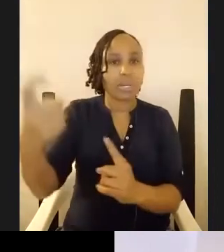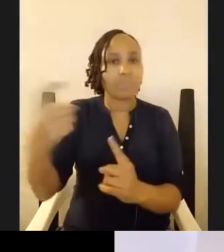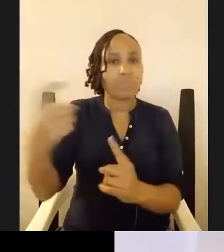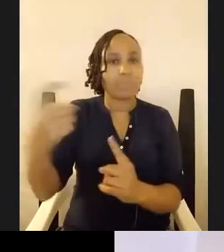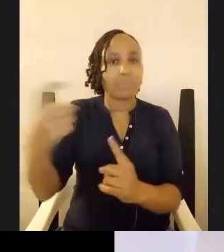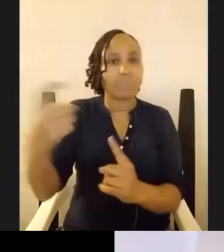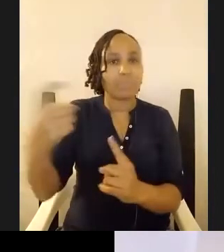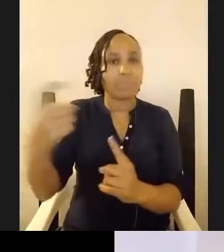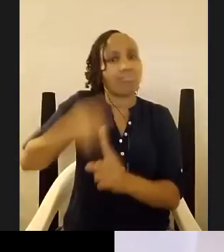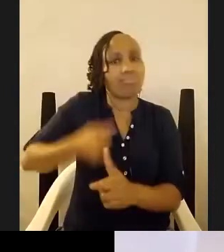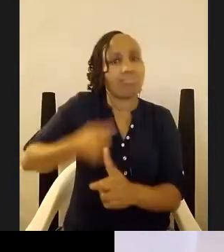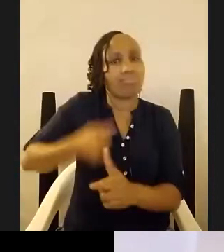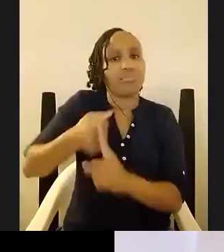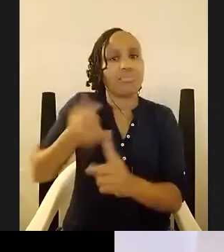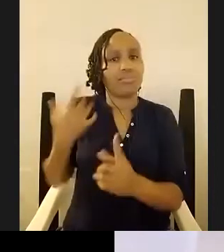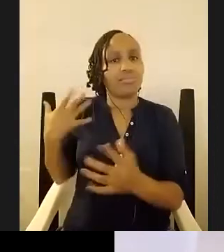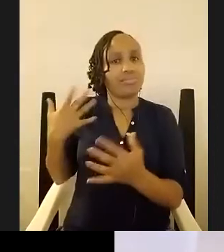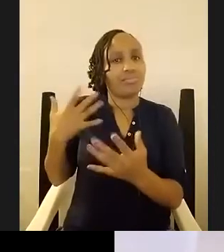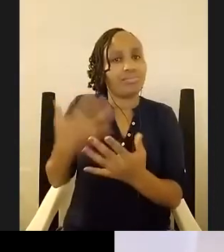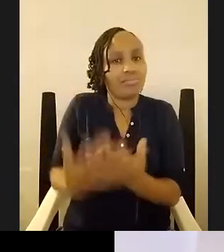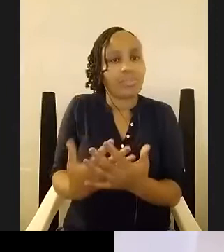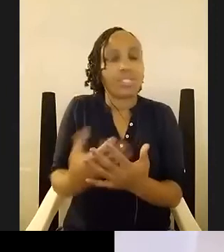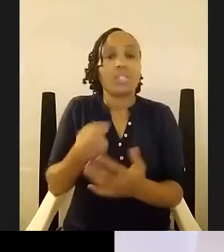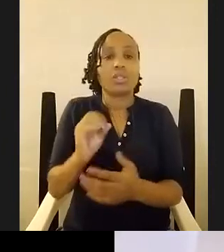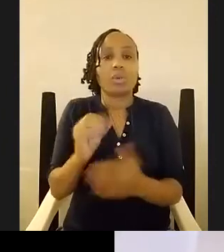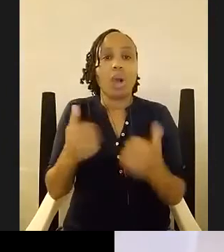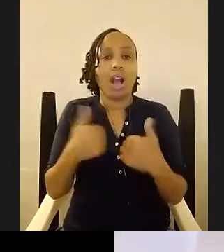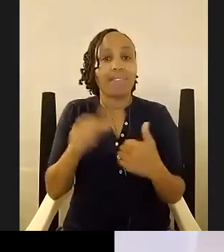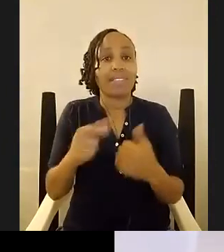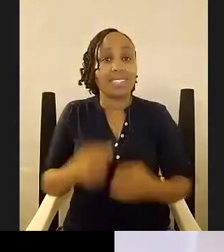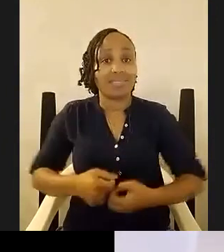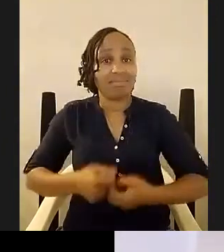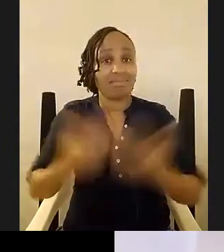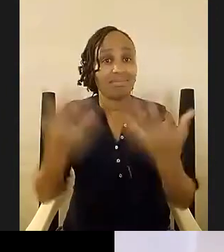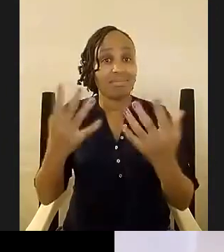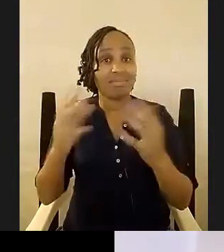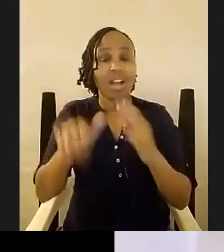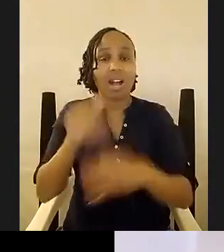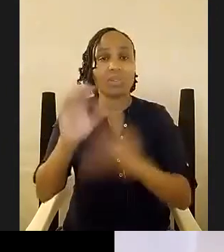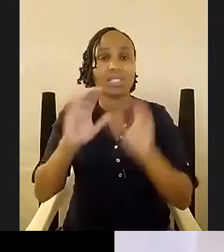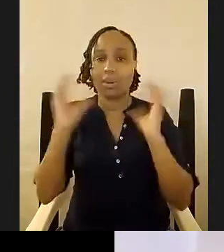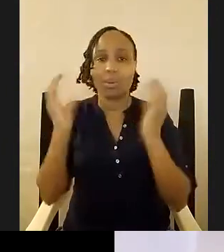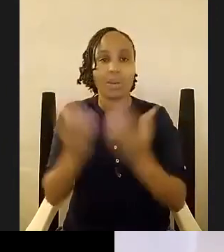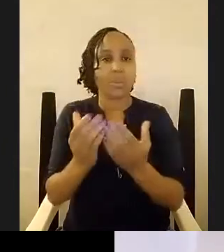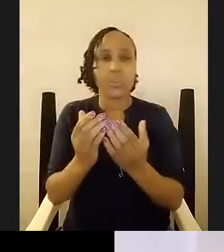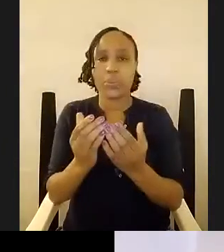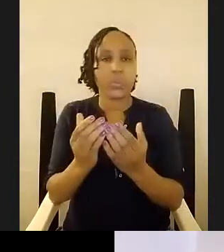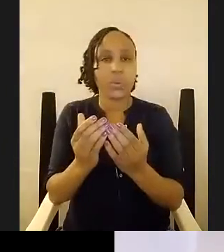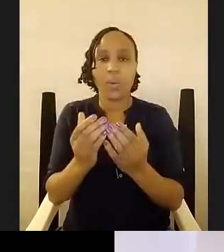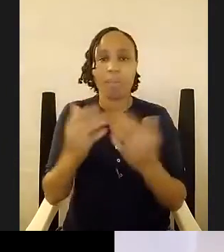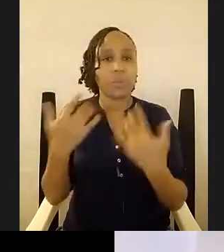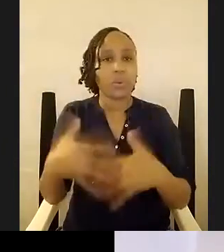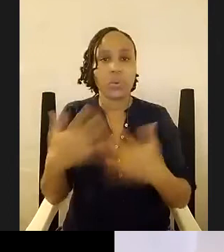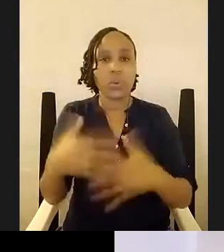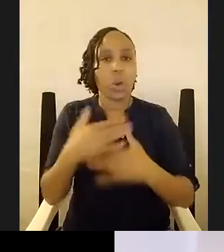the best of my ability and so to have it out in the world is really it's a strange honor and i'm very very very